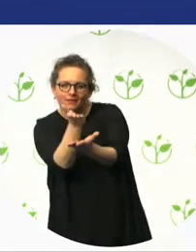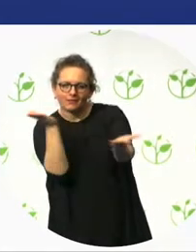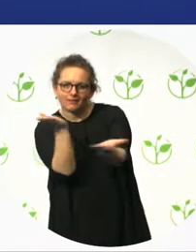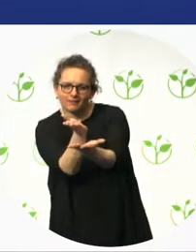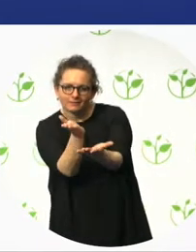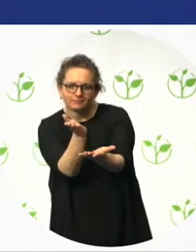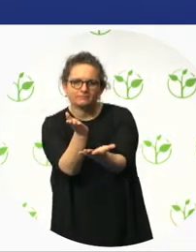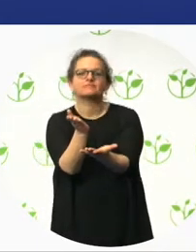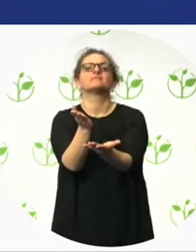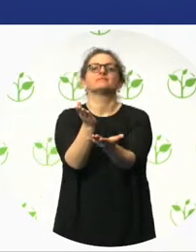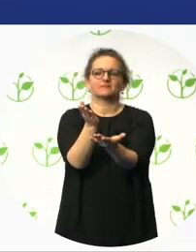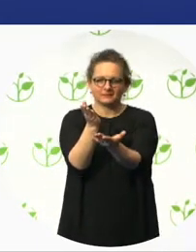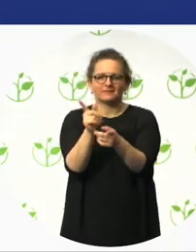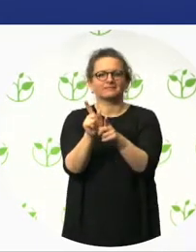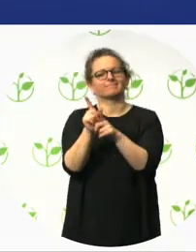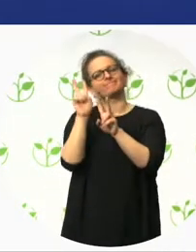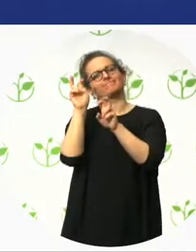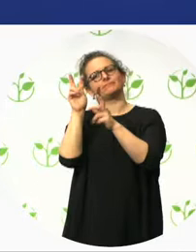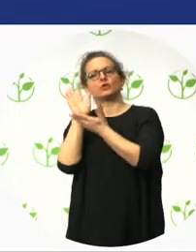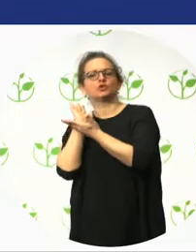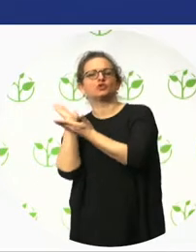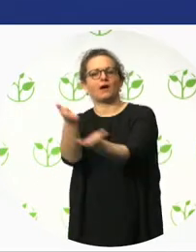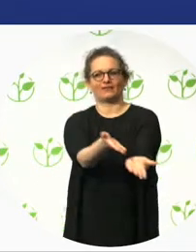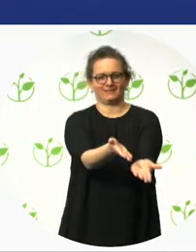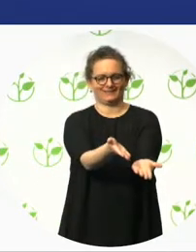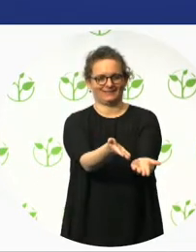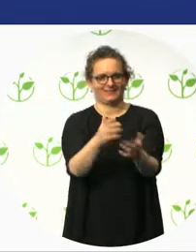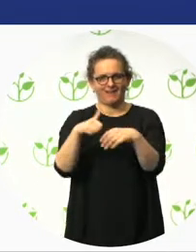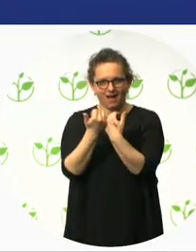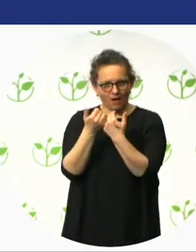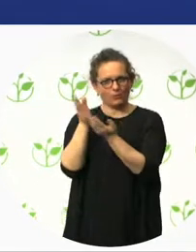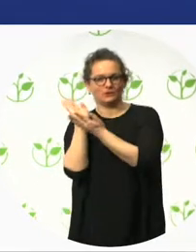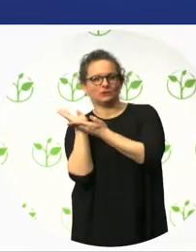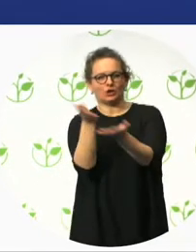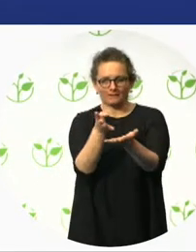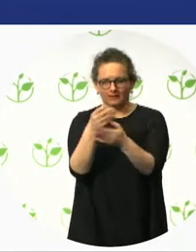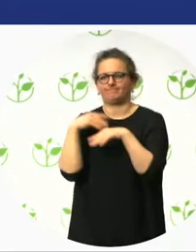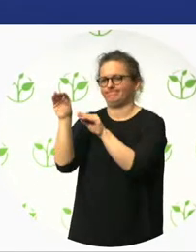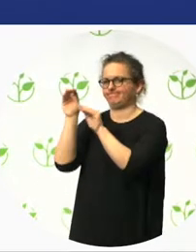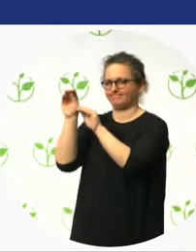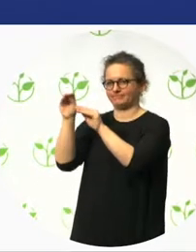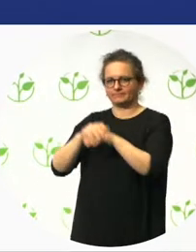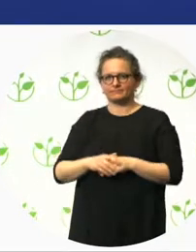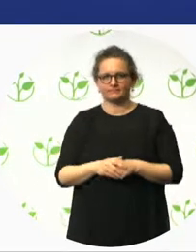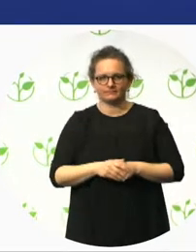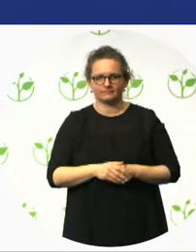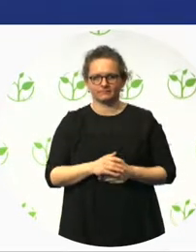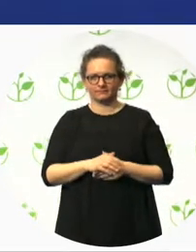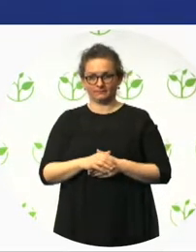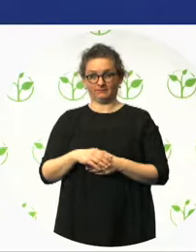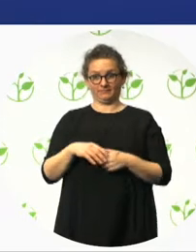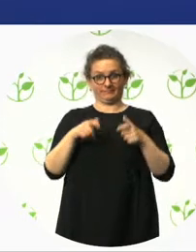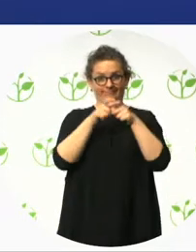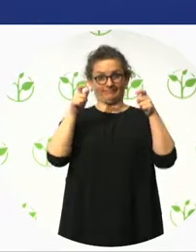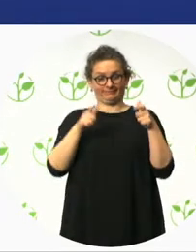brands like Zara, Massimo Dutti and others. It is the most important company of the city of Elche with around 2,000